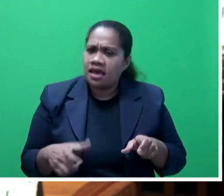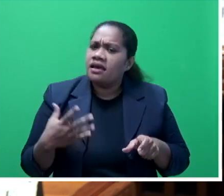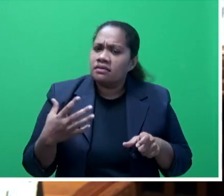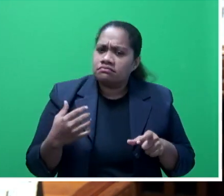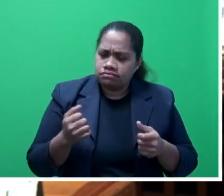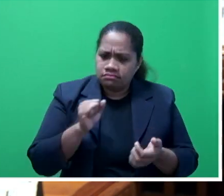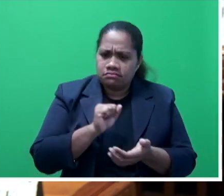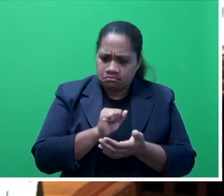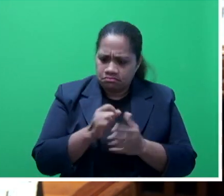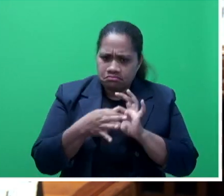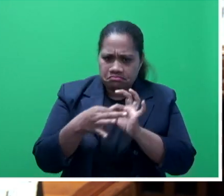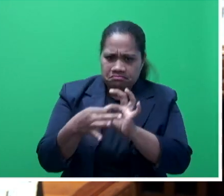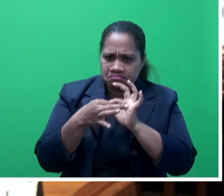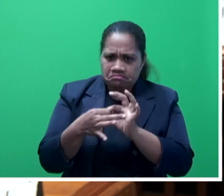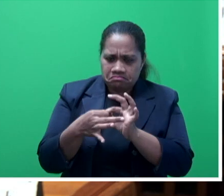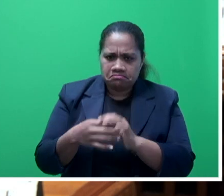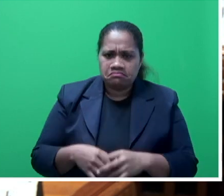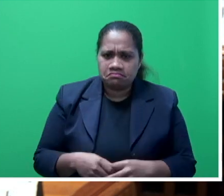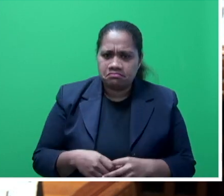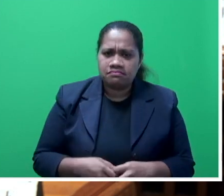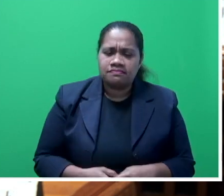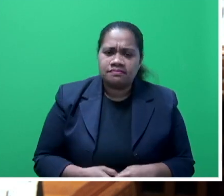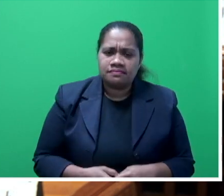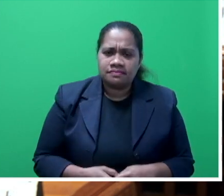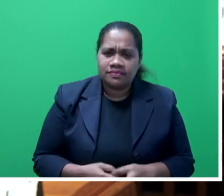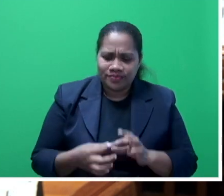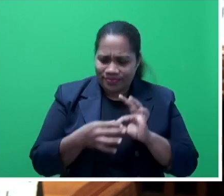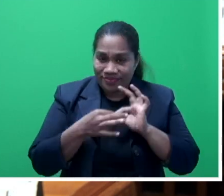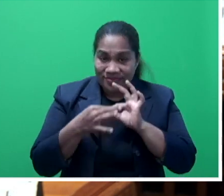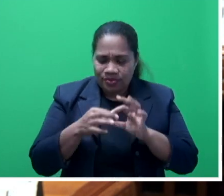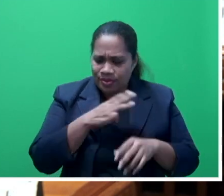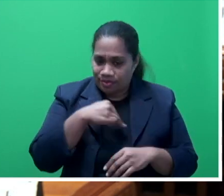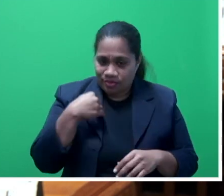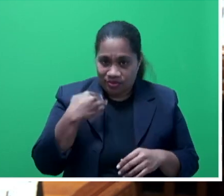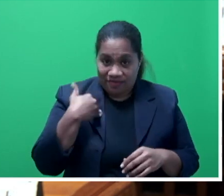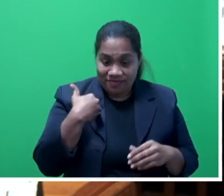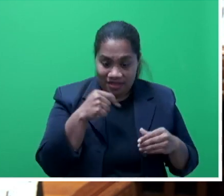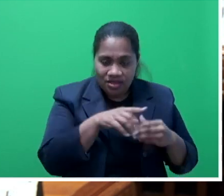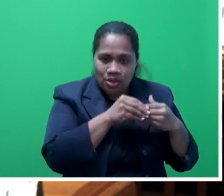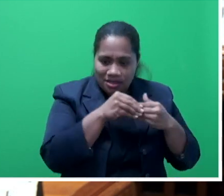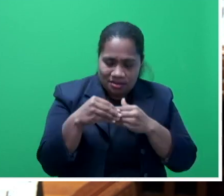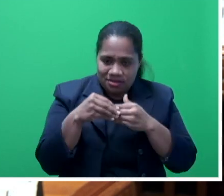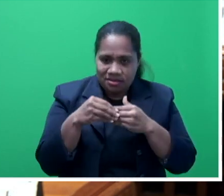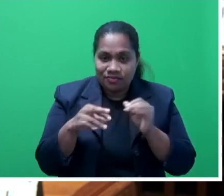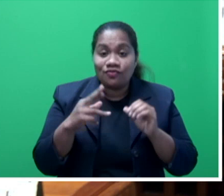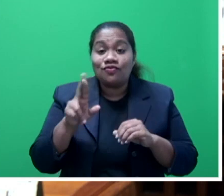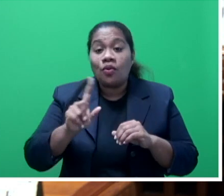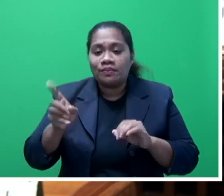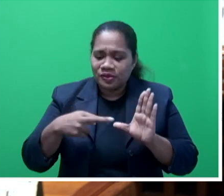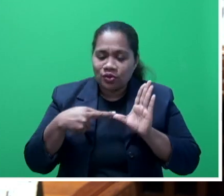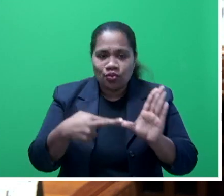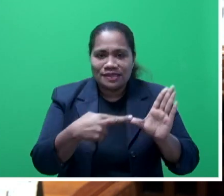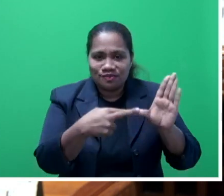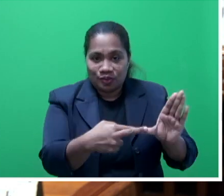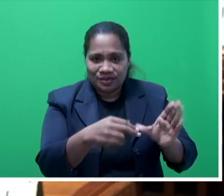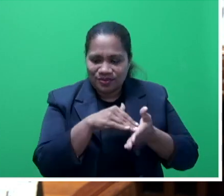complemented this Ministry of Health led response together with